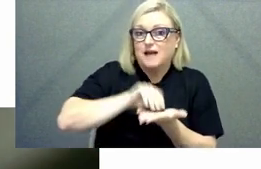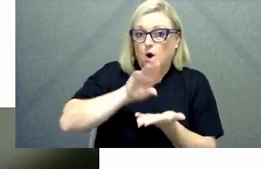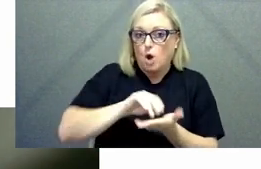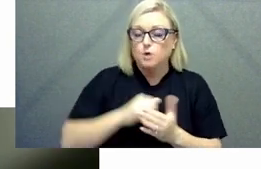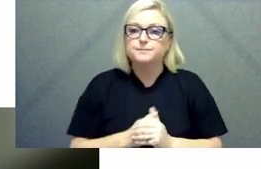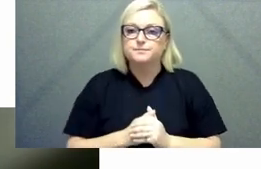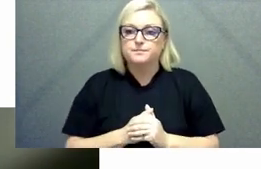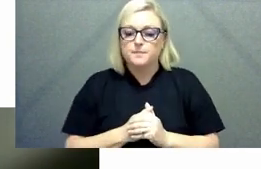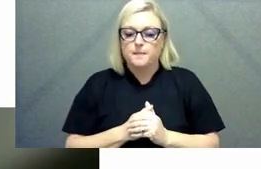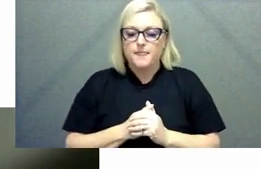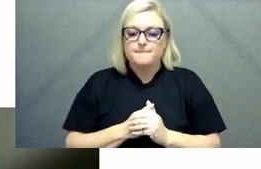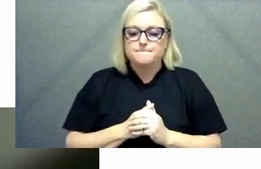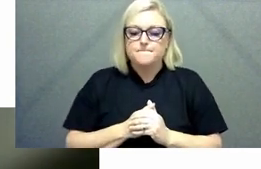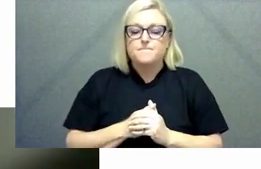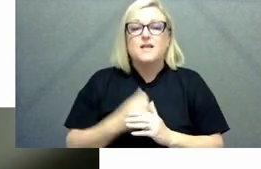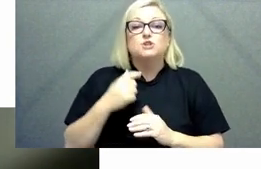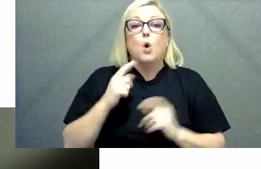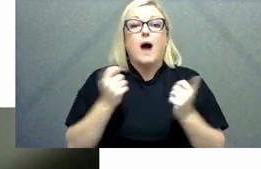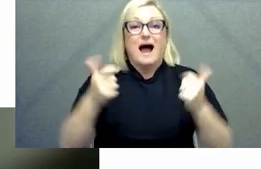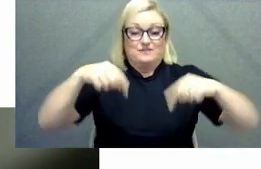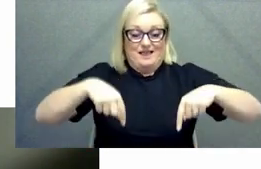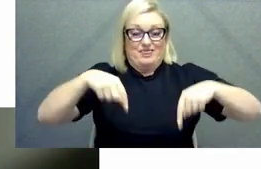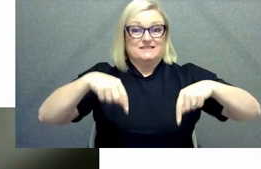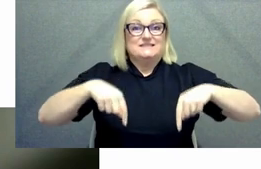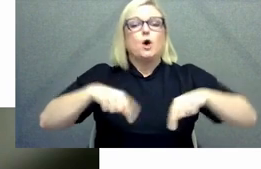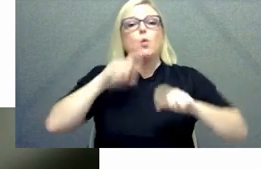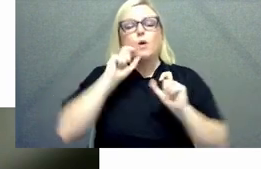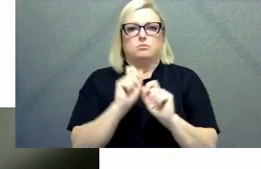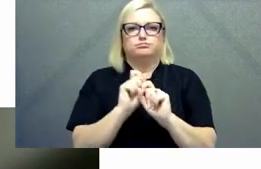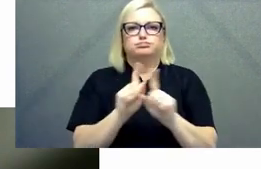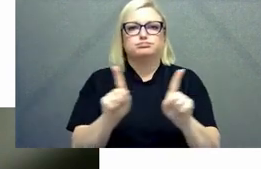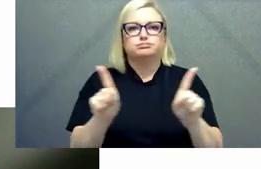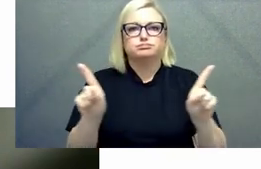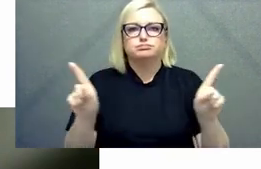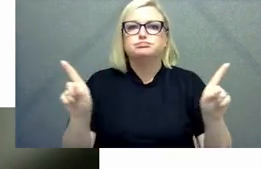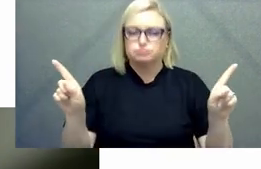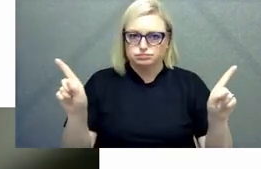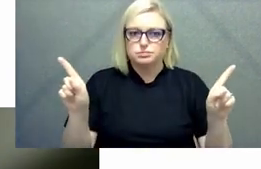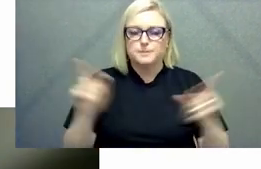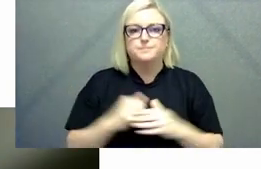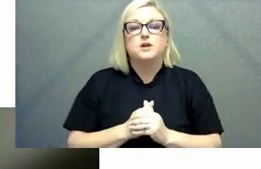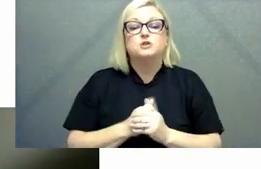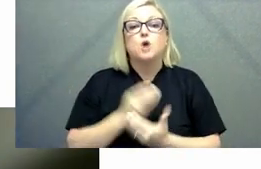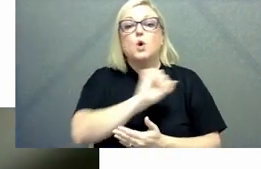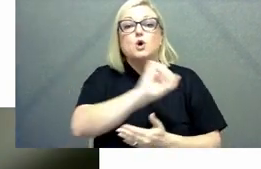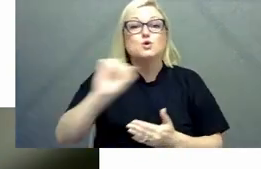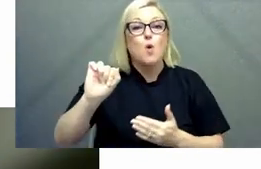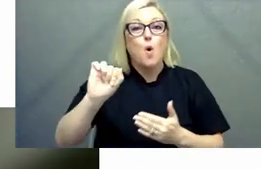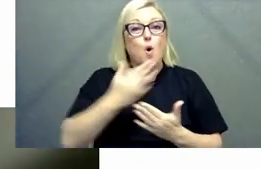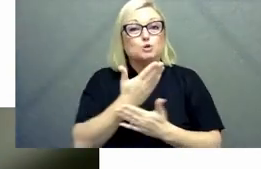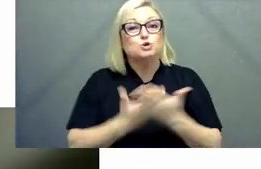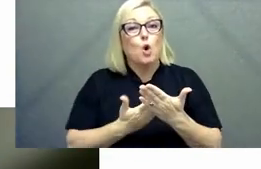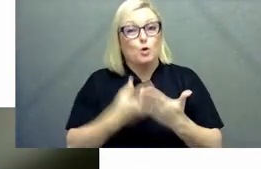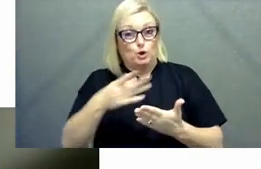for the follow-up email from today's session as well it will have information about how you can share your story your of working in the